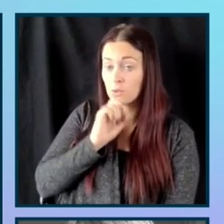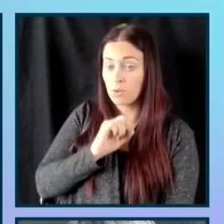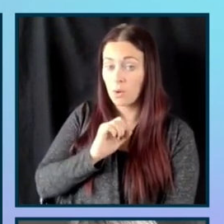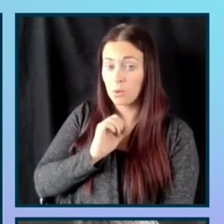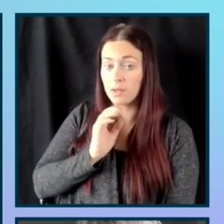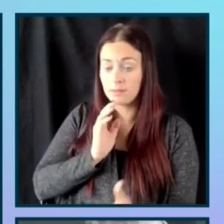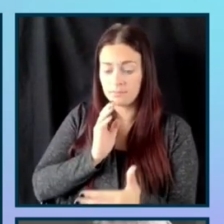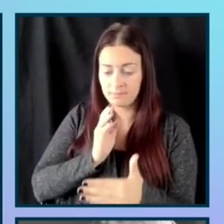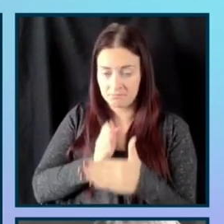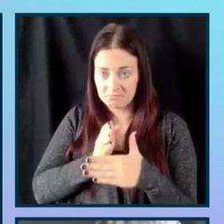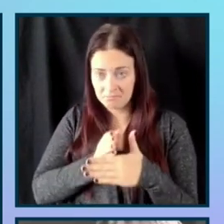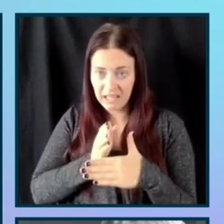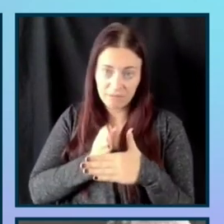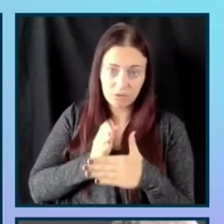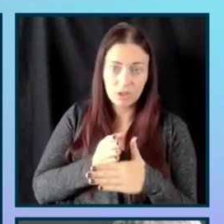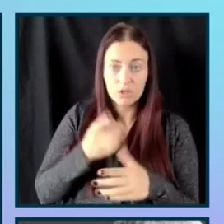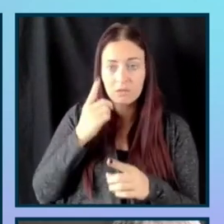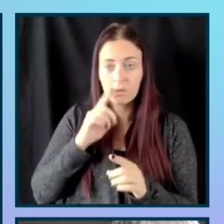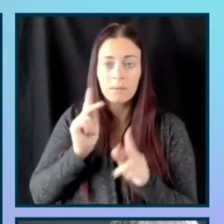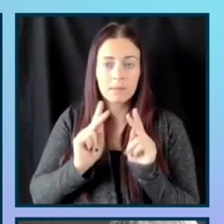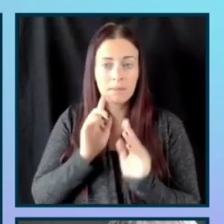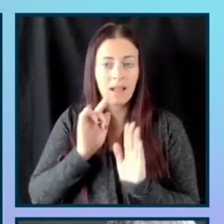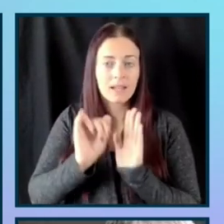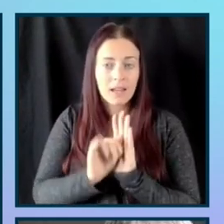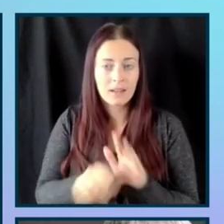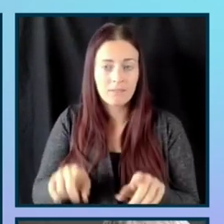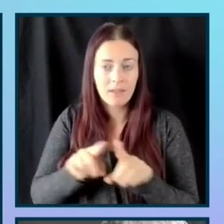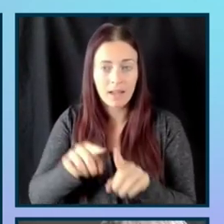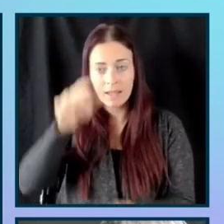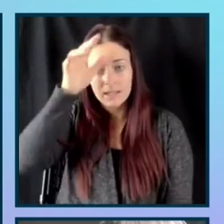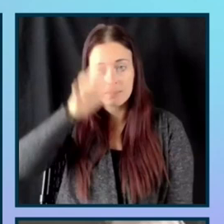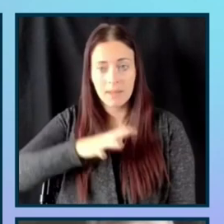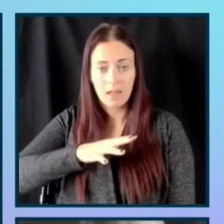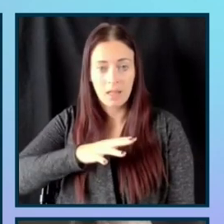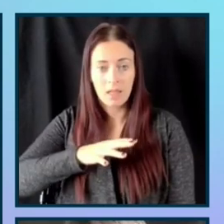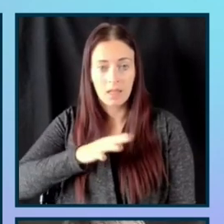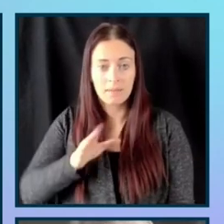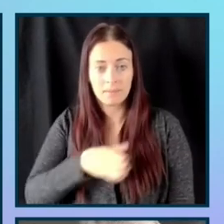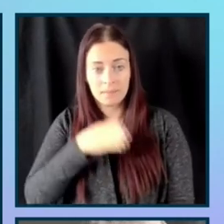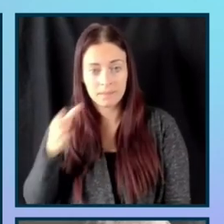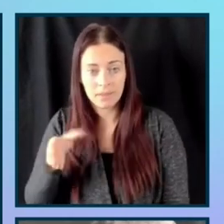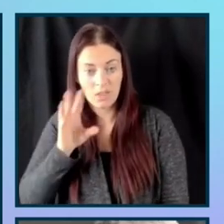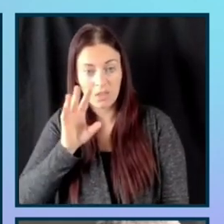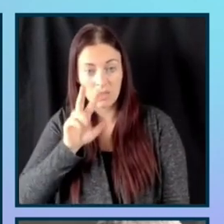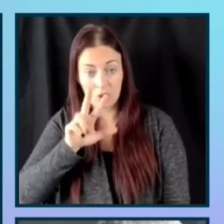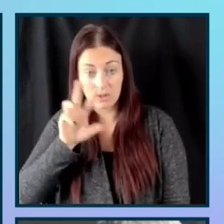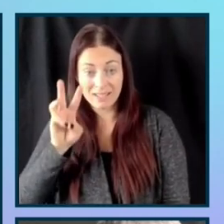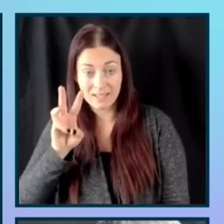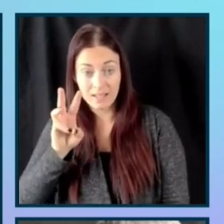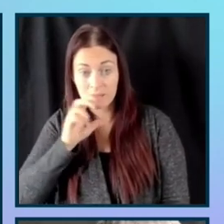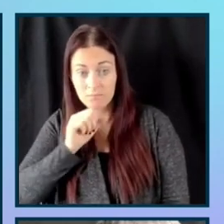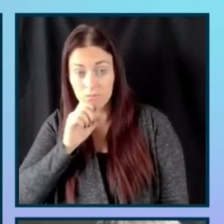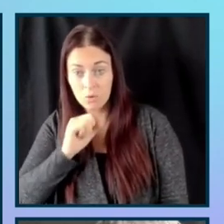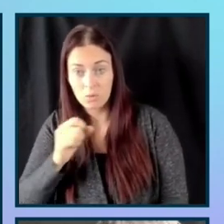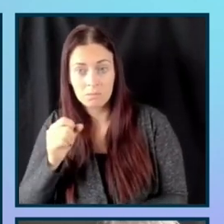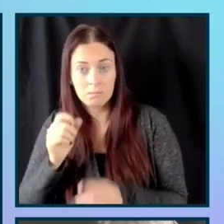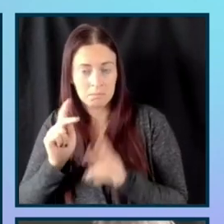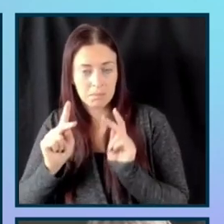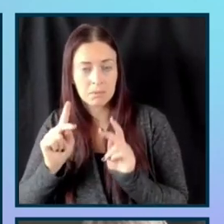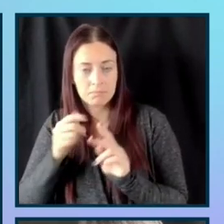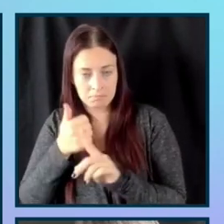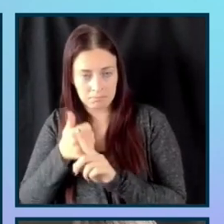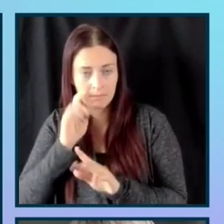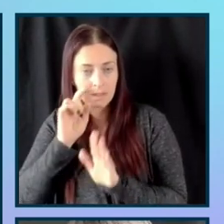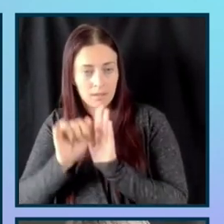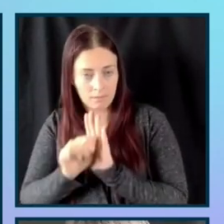identify as male men and 36 years old for people who identify as women. So the